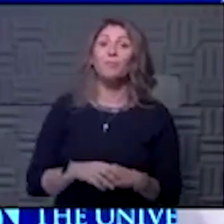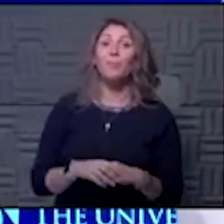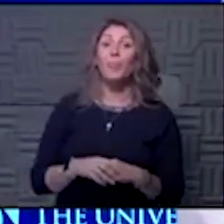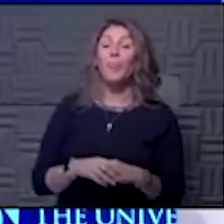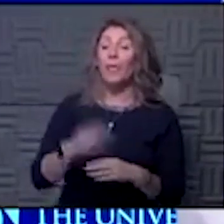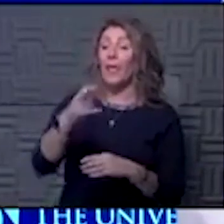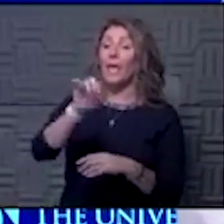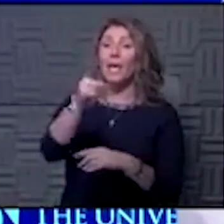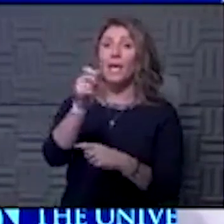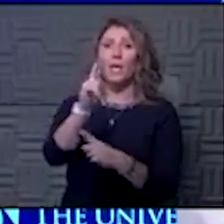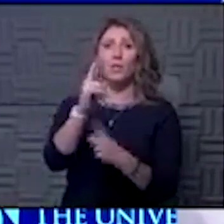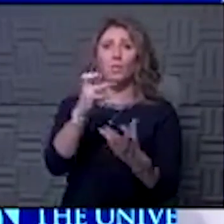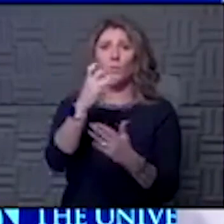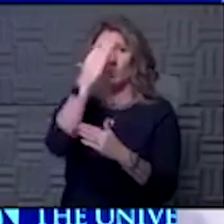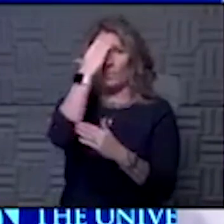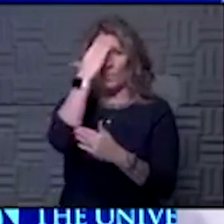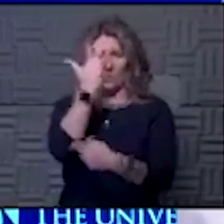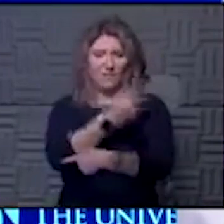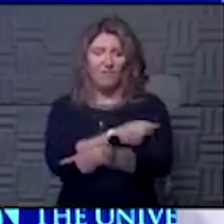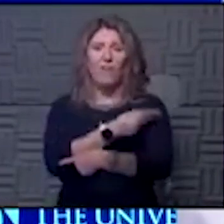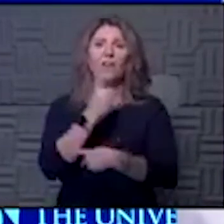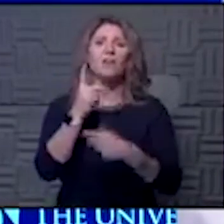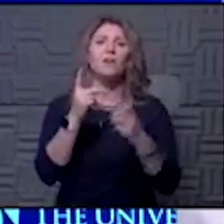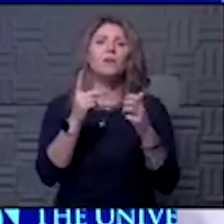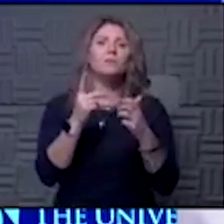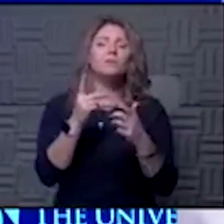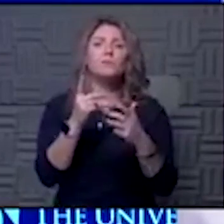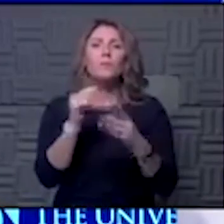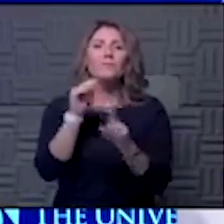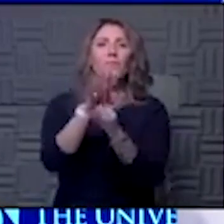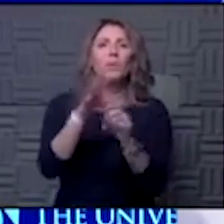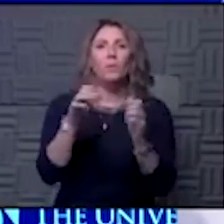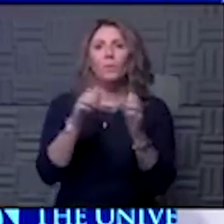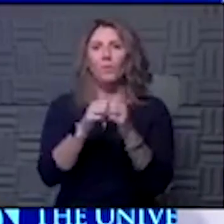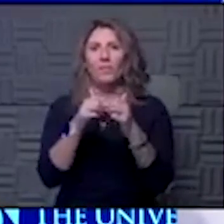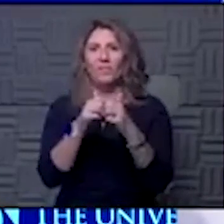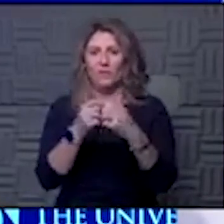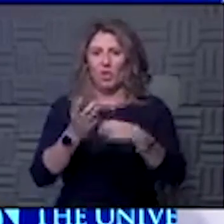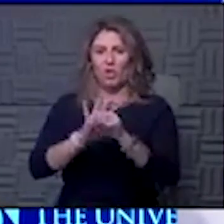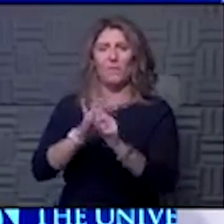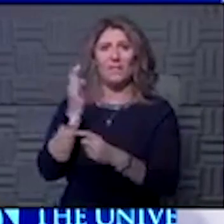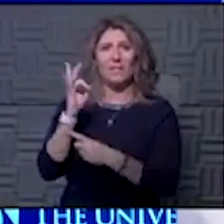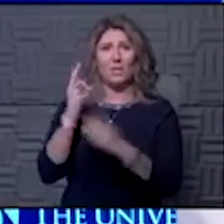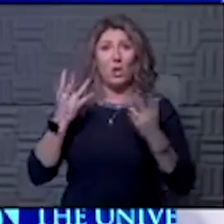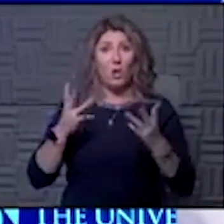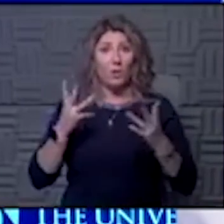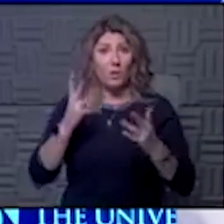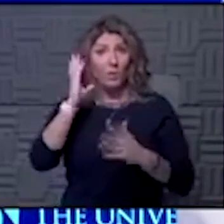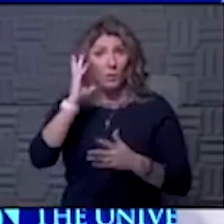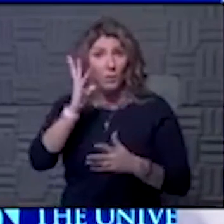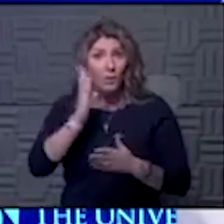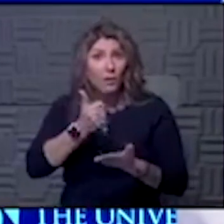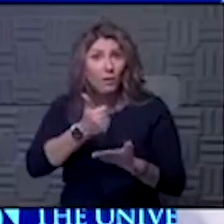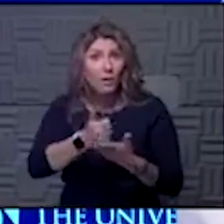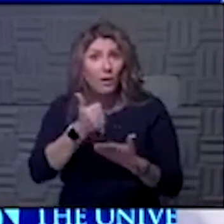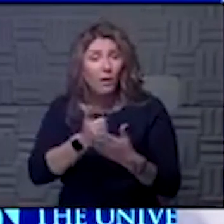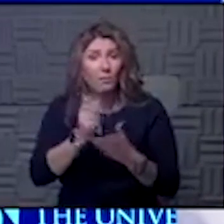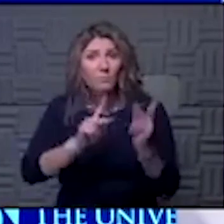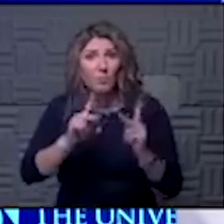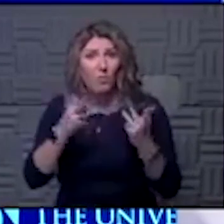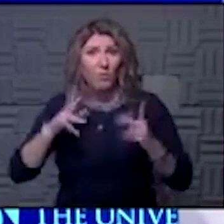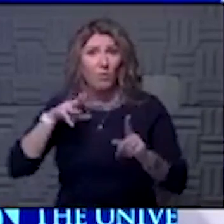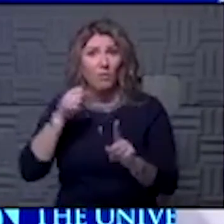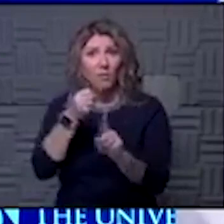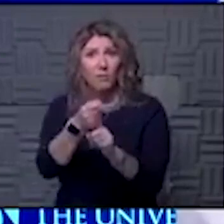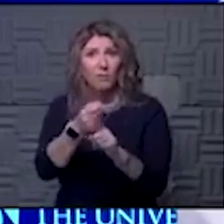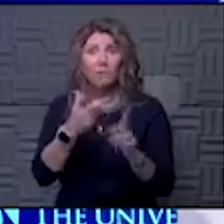effect of the vaccine be on people who have long-term effects of COVID already? Will it help those problems? Well, that's a really great